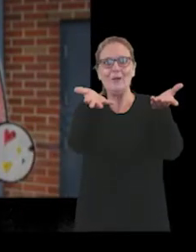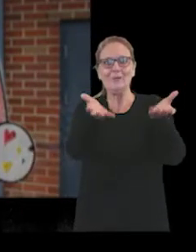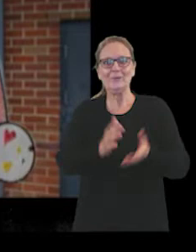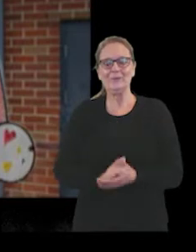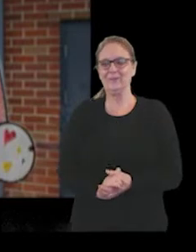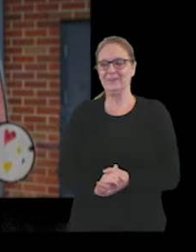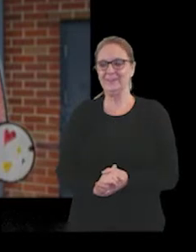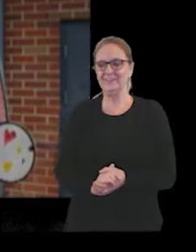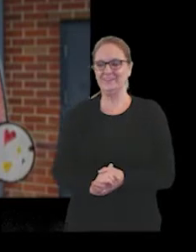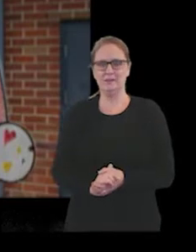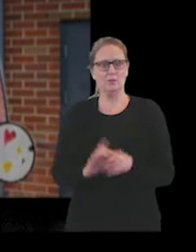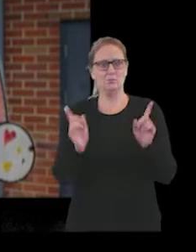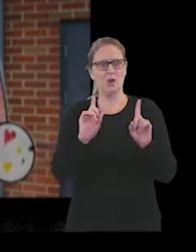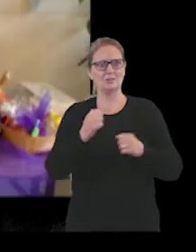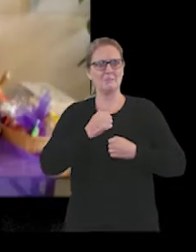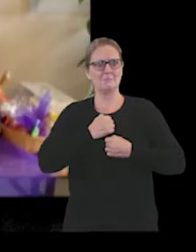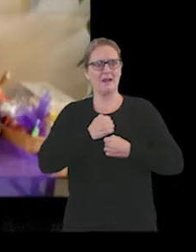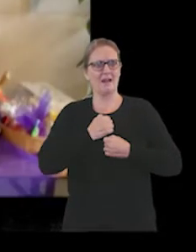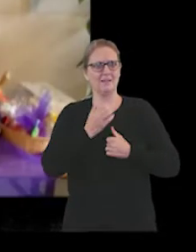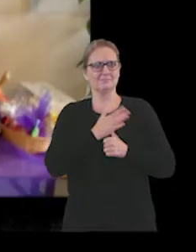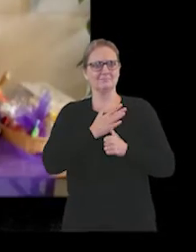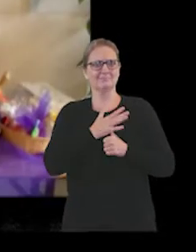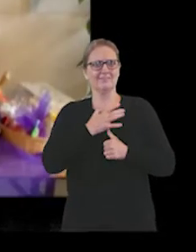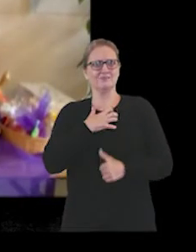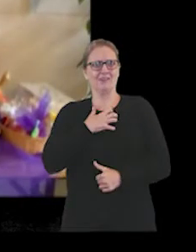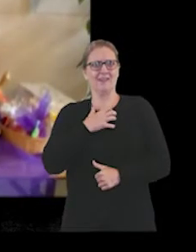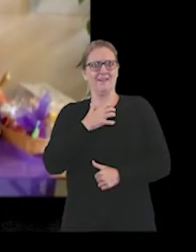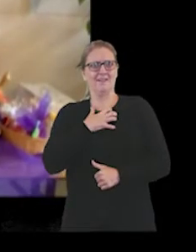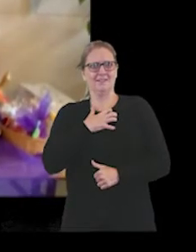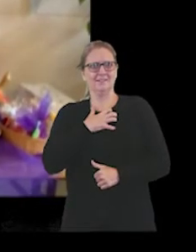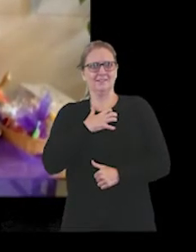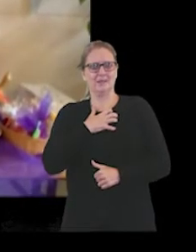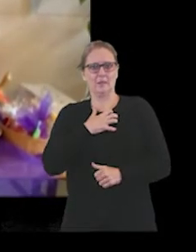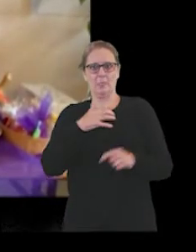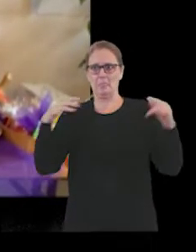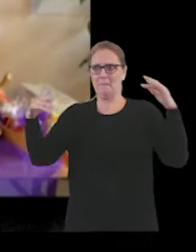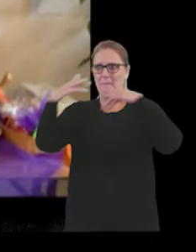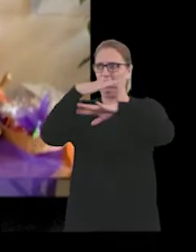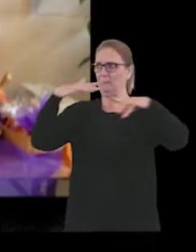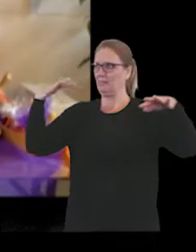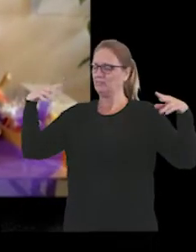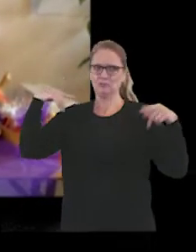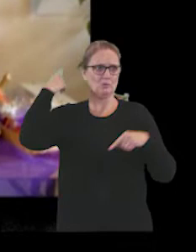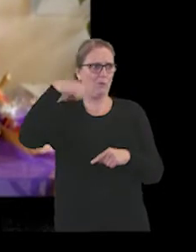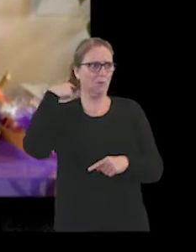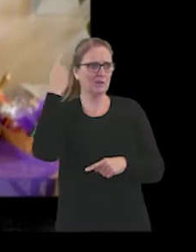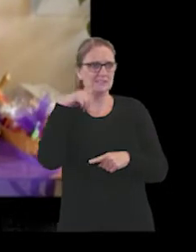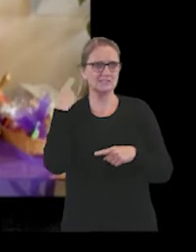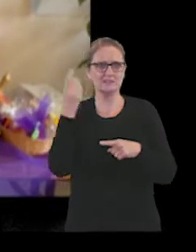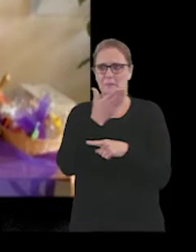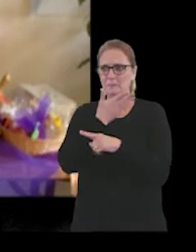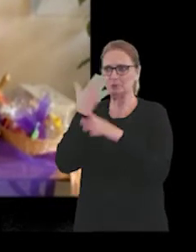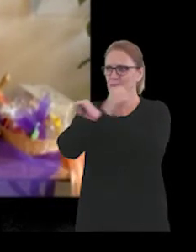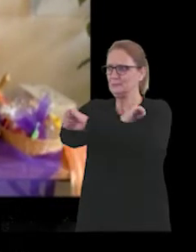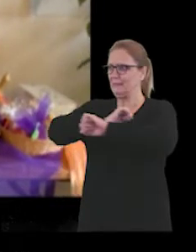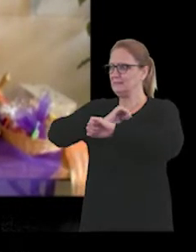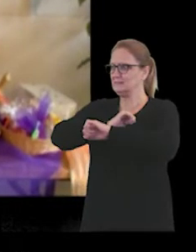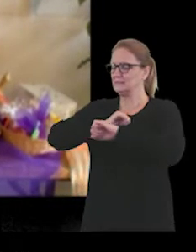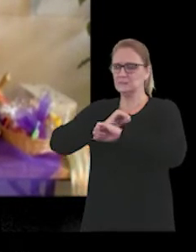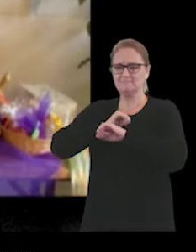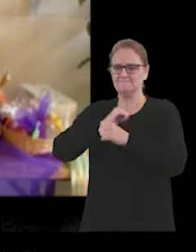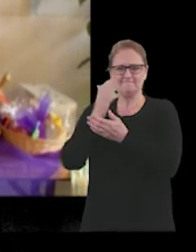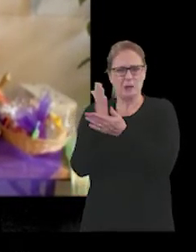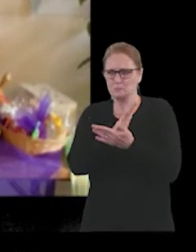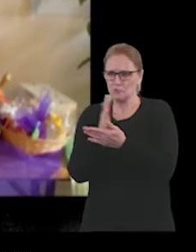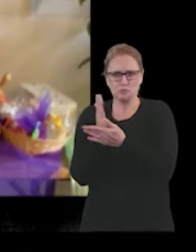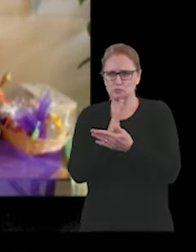But what about my initial fright? The people, the noises, the lack of space. I'm